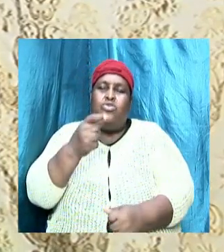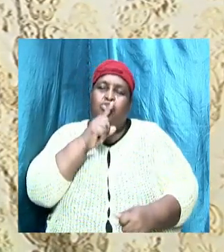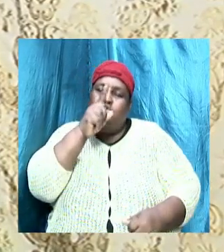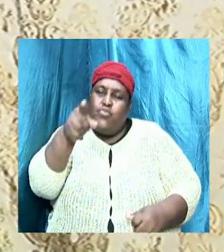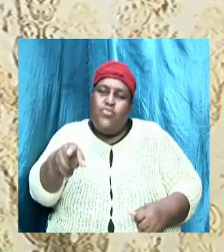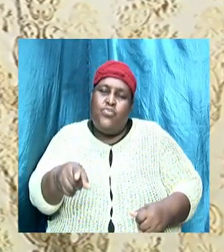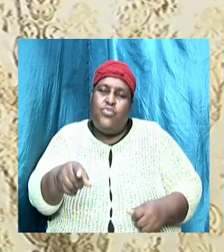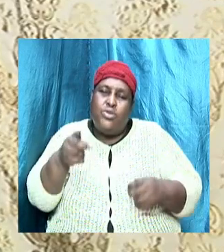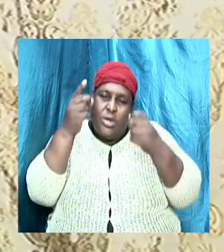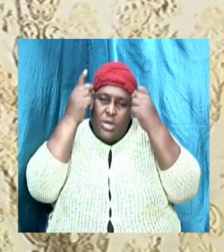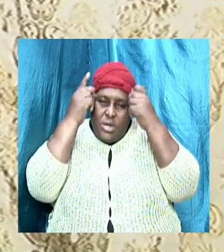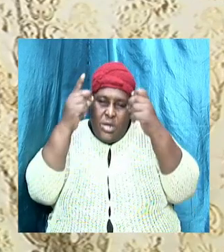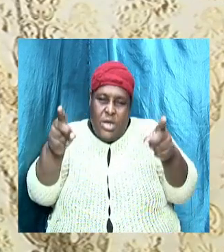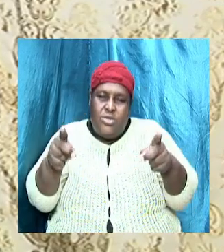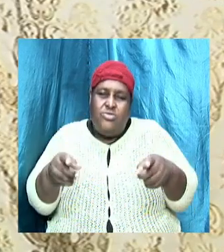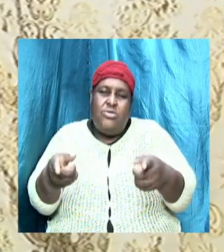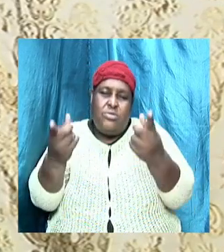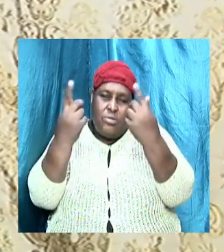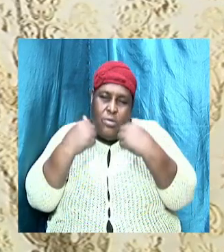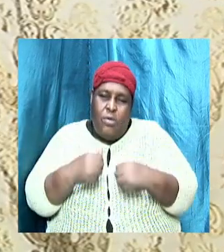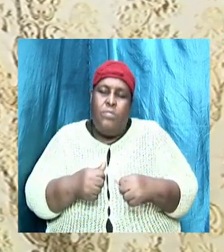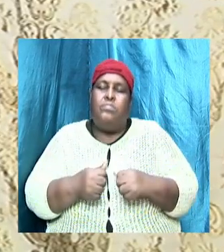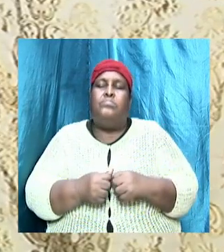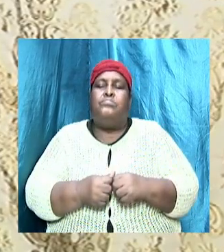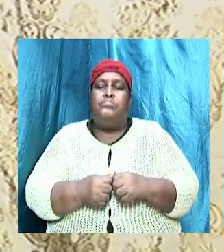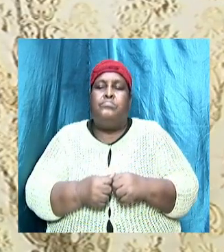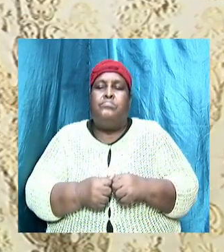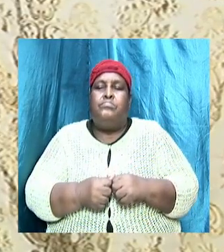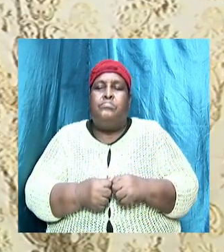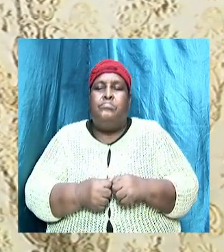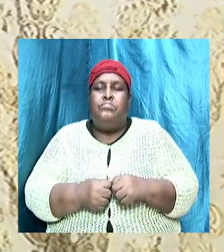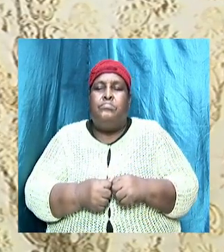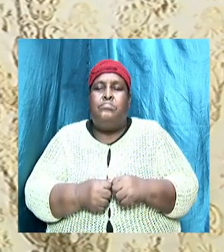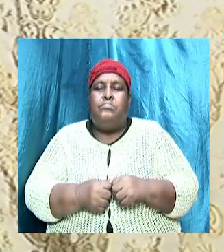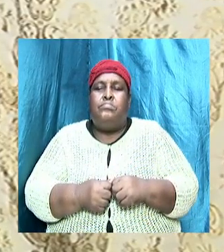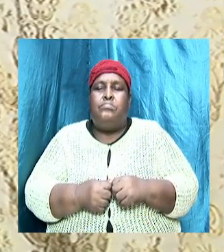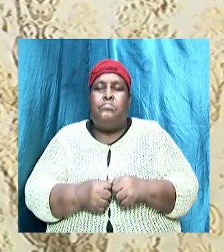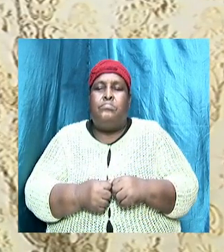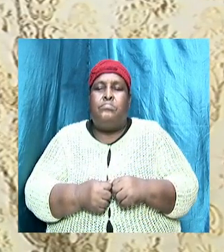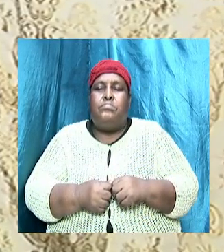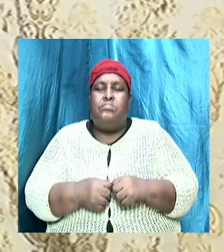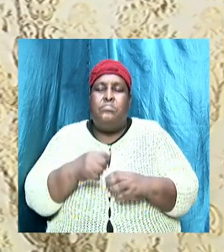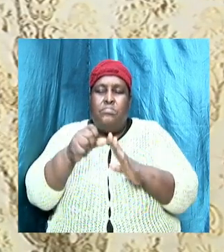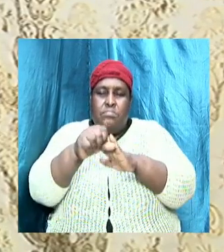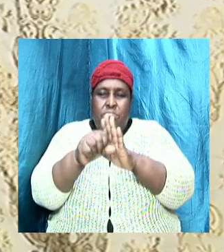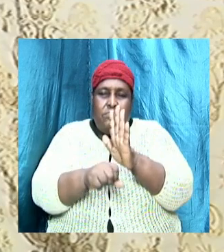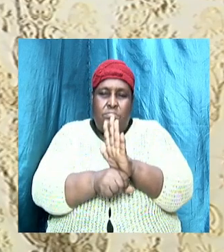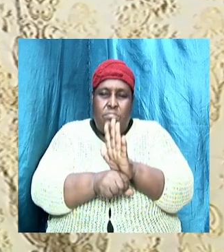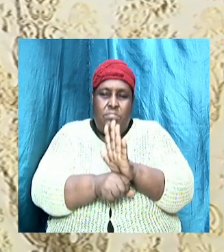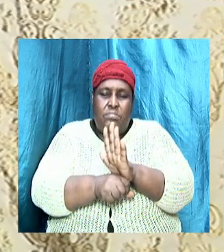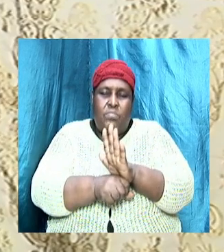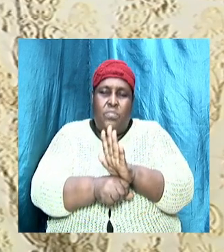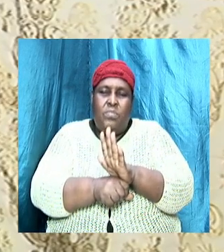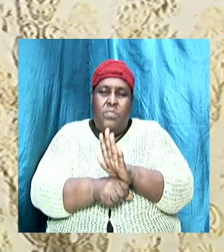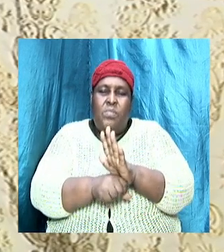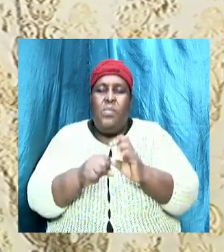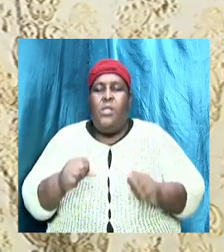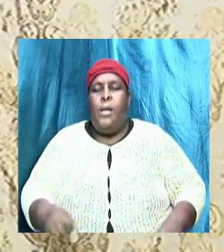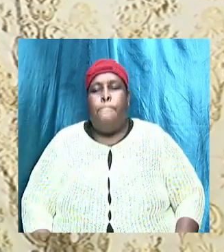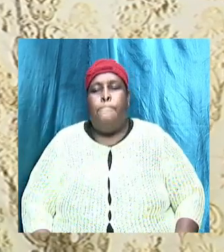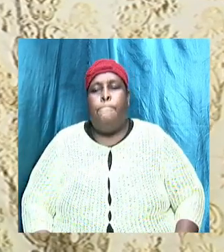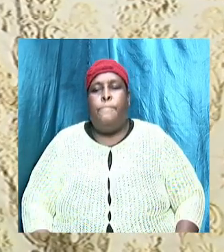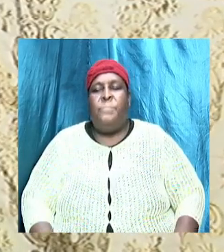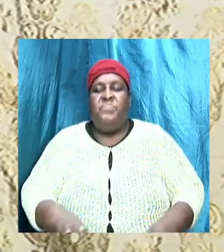doctrine can be established. We mention the scripture in 2 Timothy 3, 16 and 17.